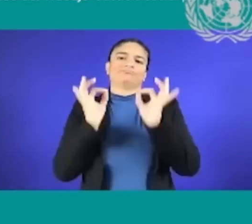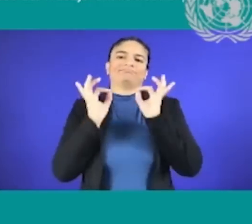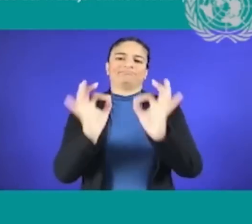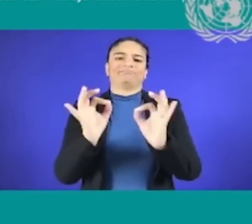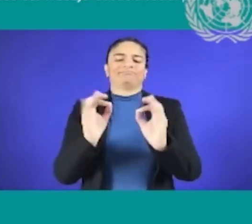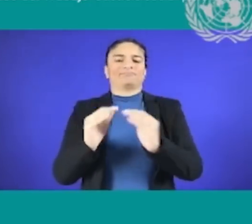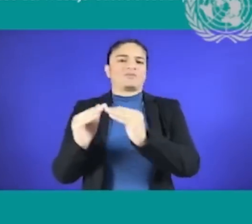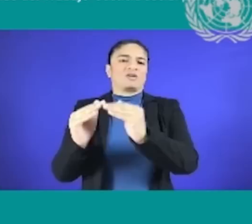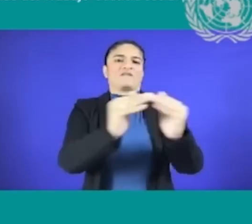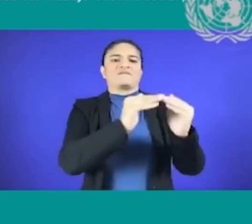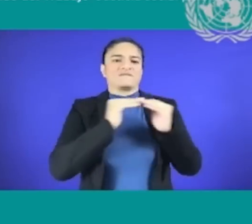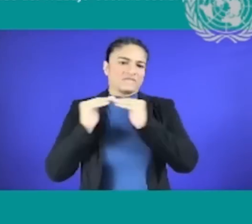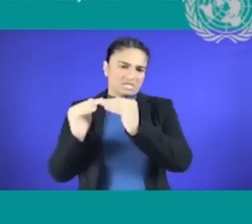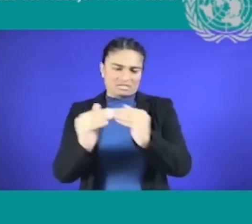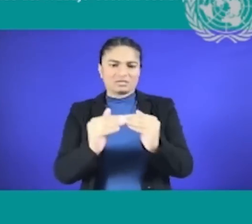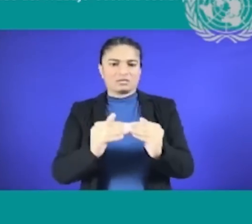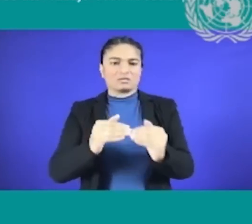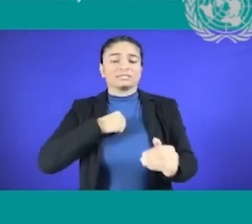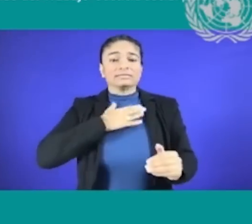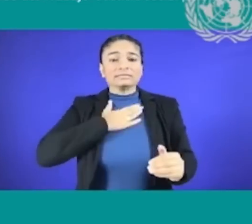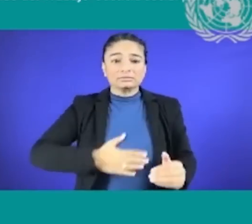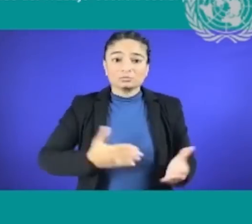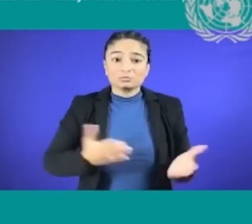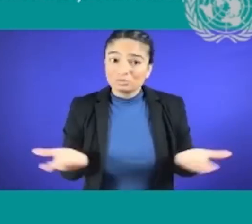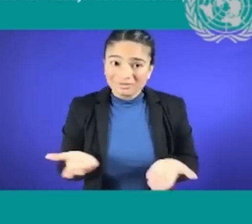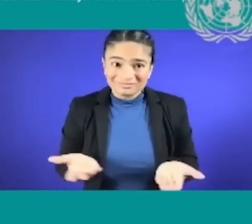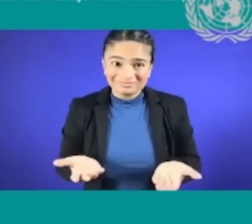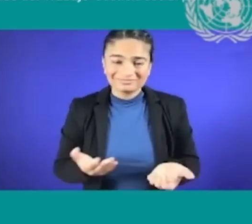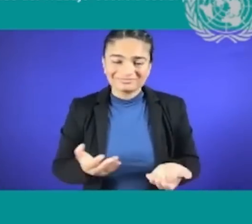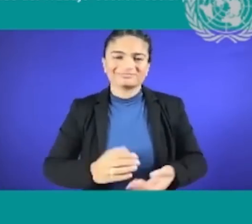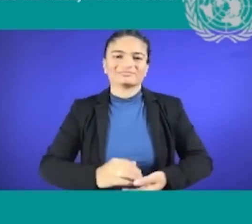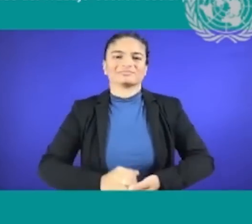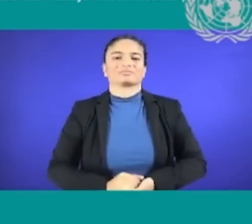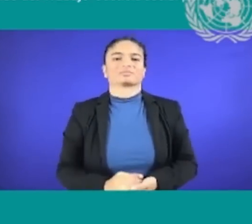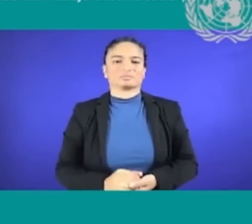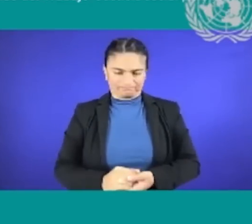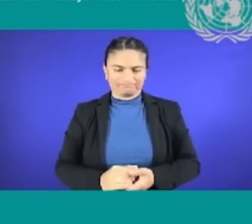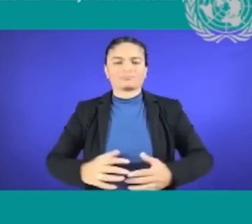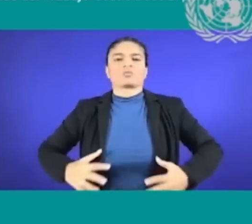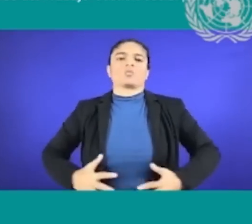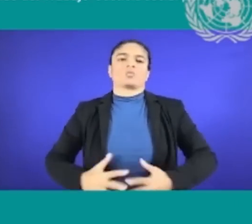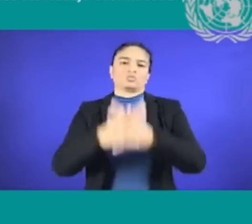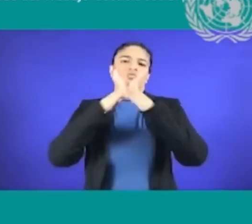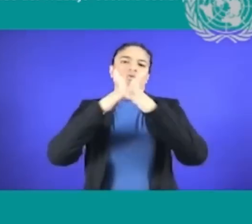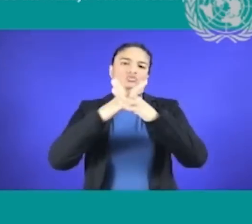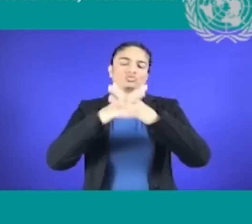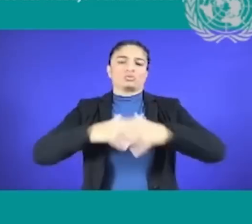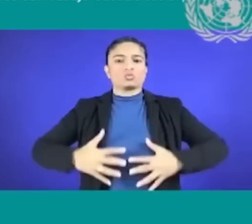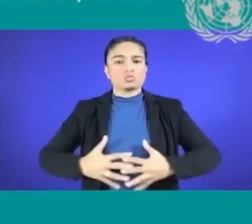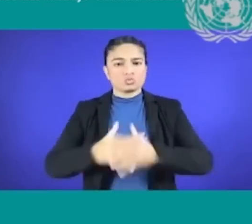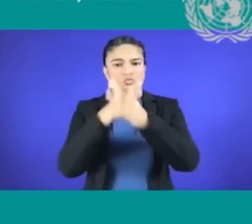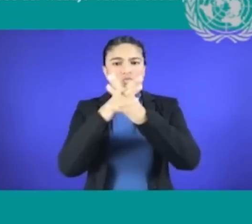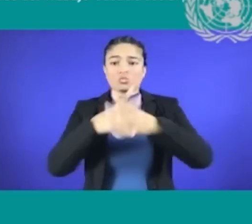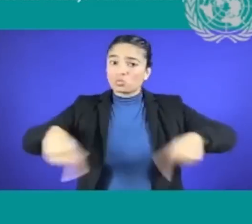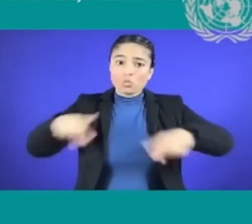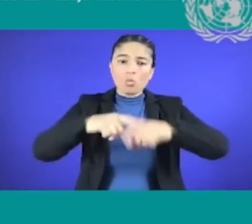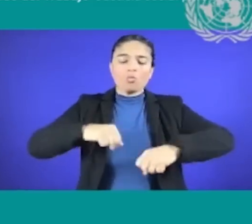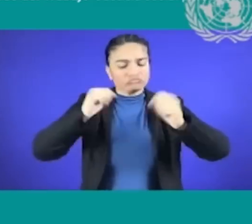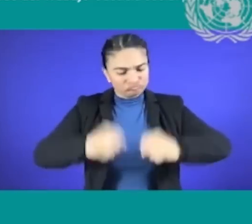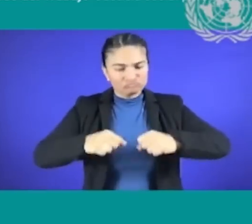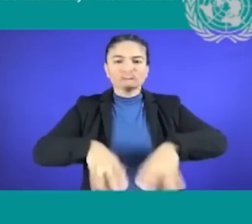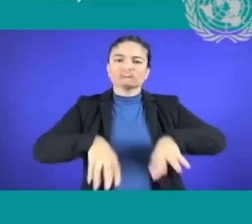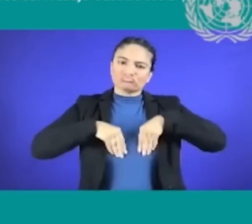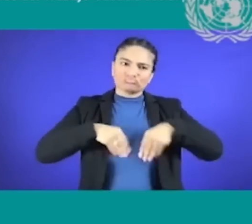to work together each and every day. We need many hands to make light work.